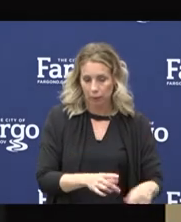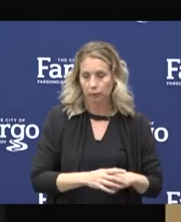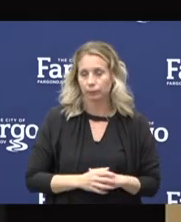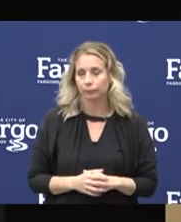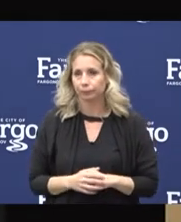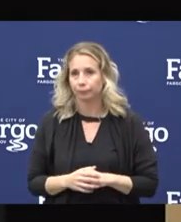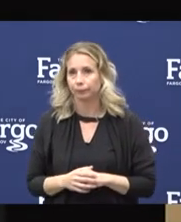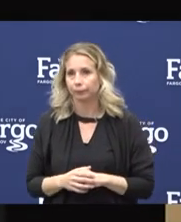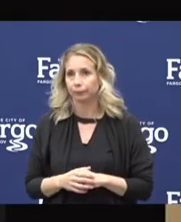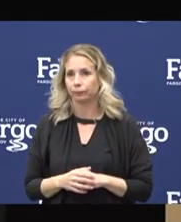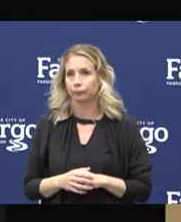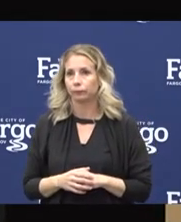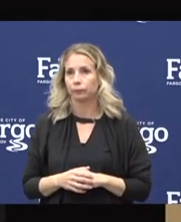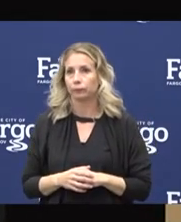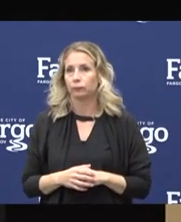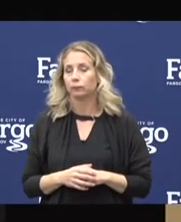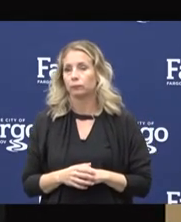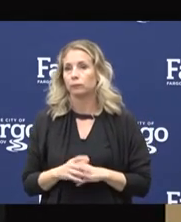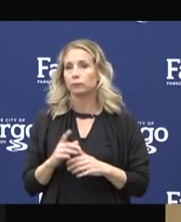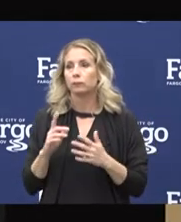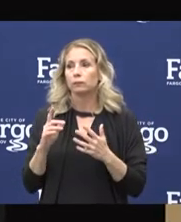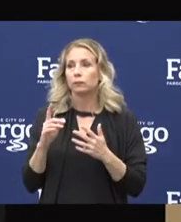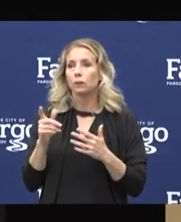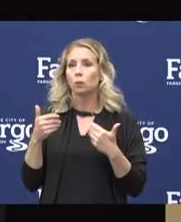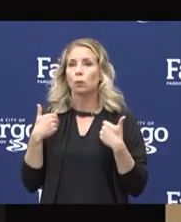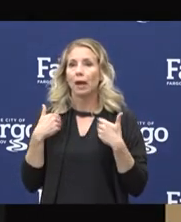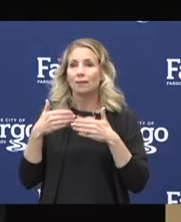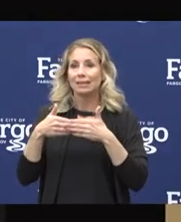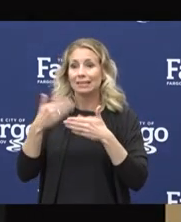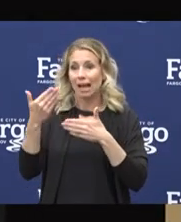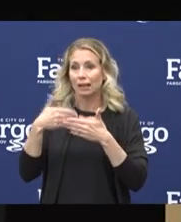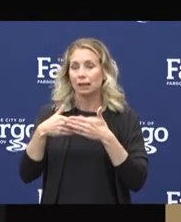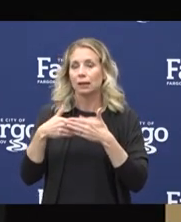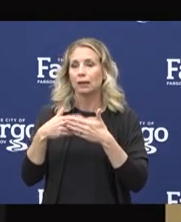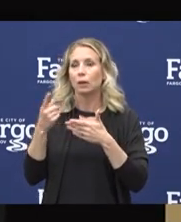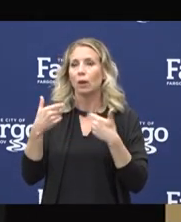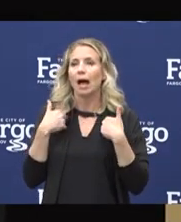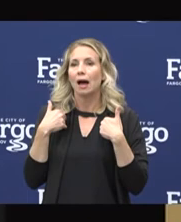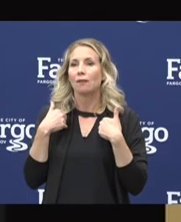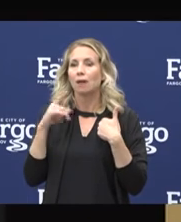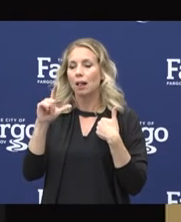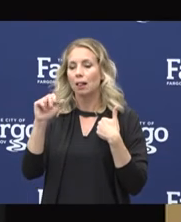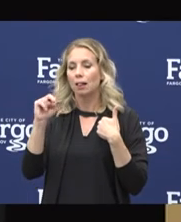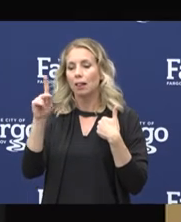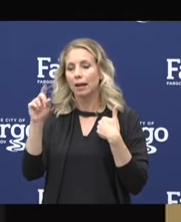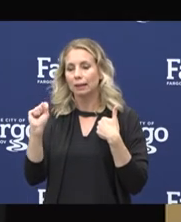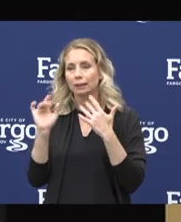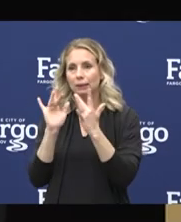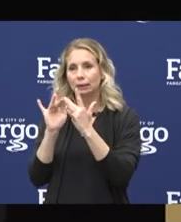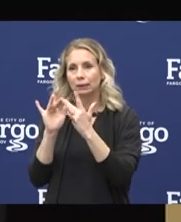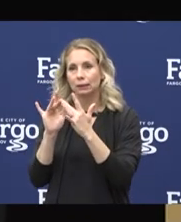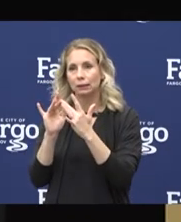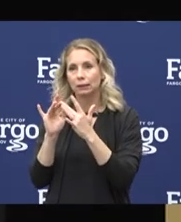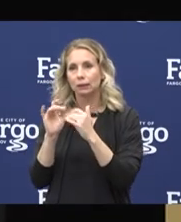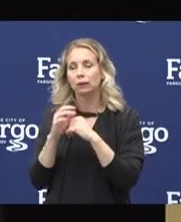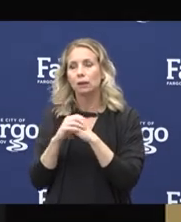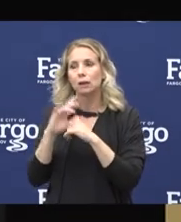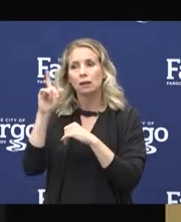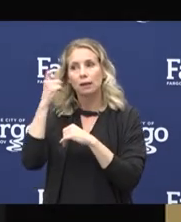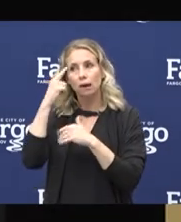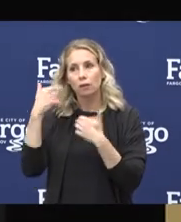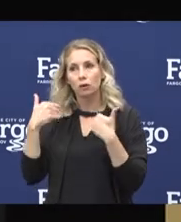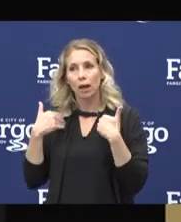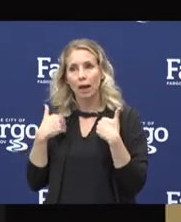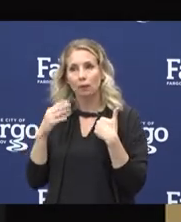there. And then we have a slide. It will list links on the slide. The governor has a